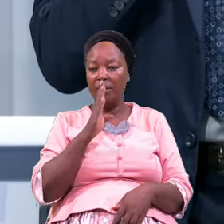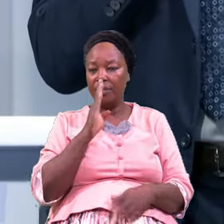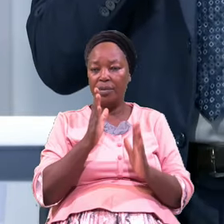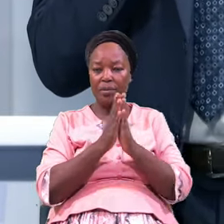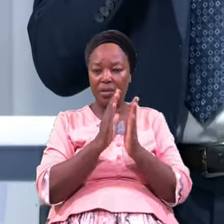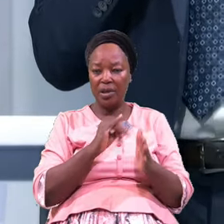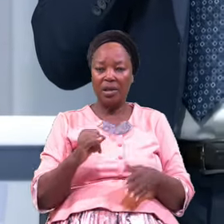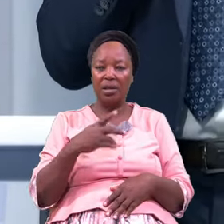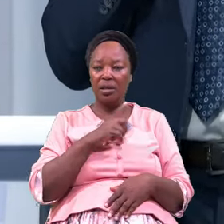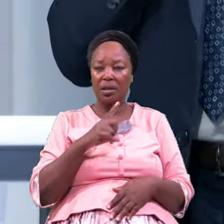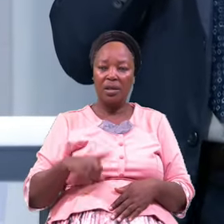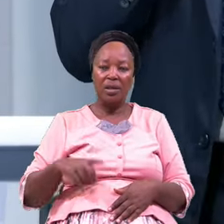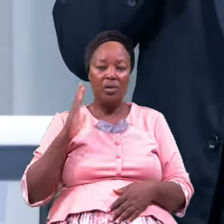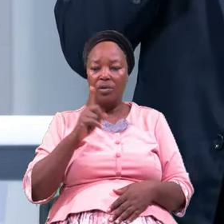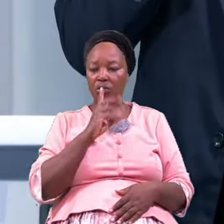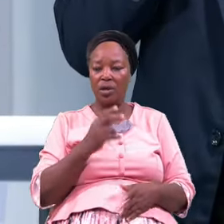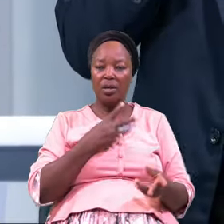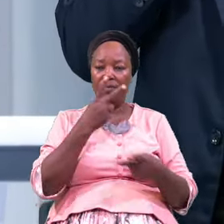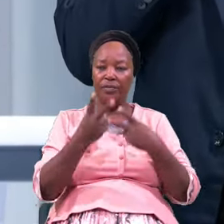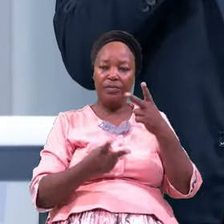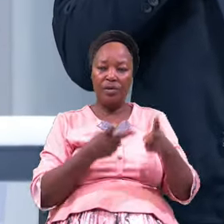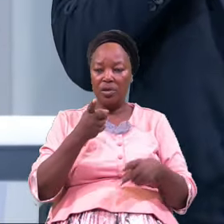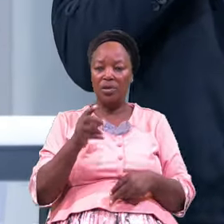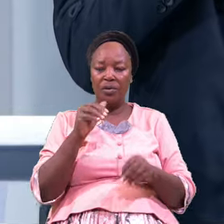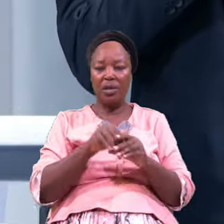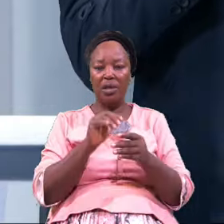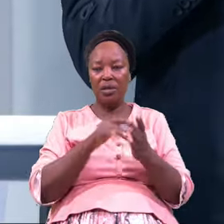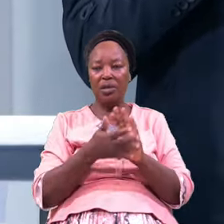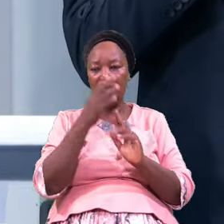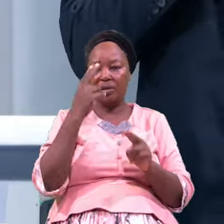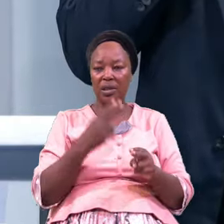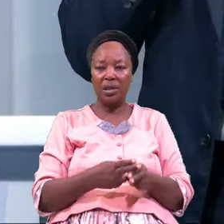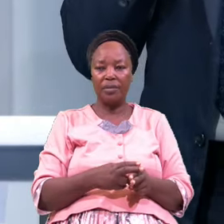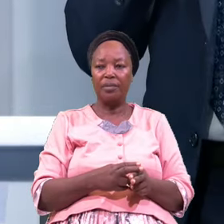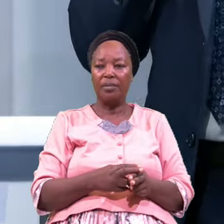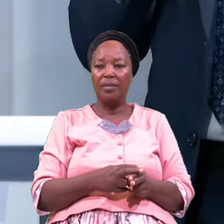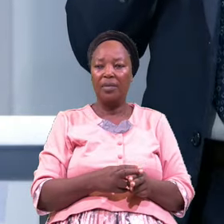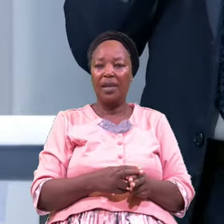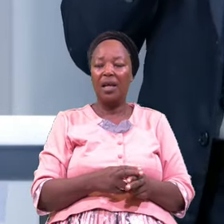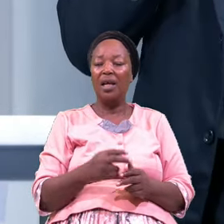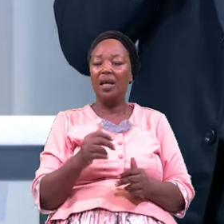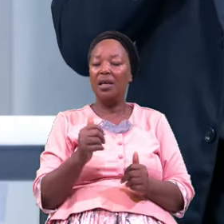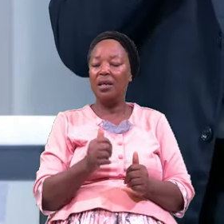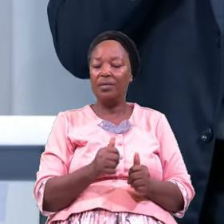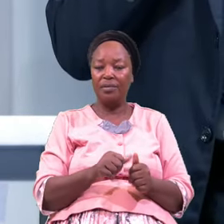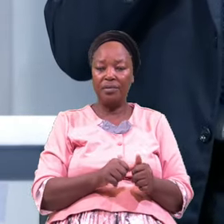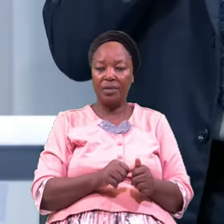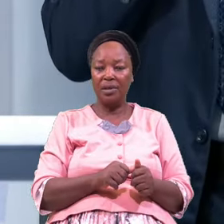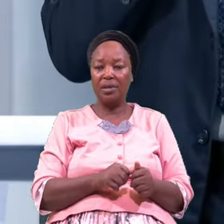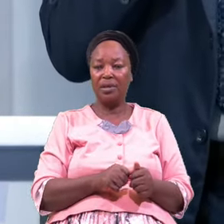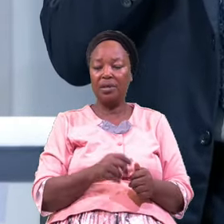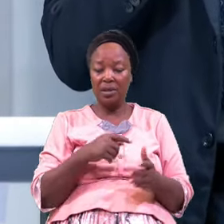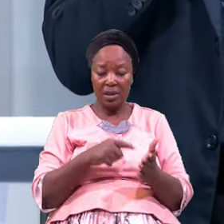For Bonaberry Two In Mabanda Bonaberry Three In The Campus Fellowship At